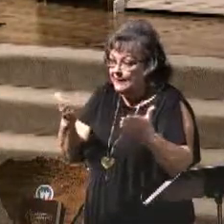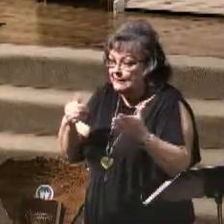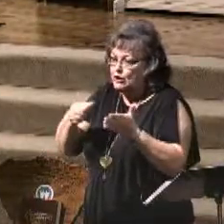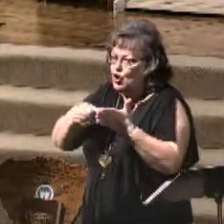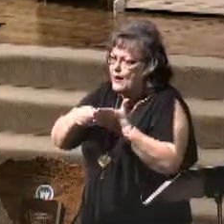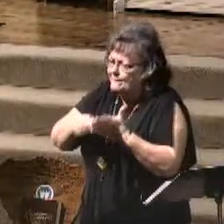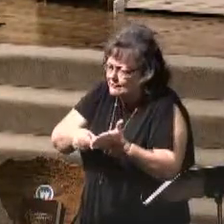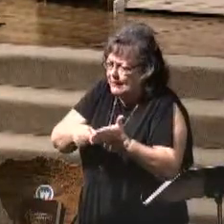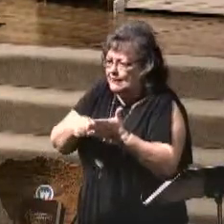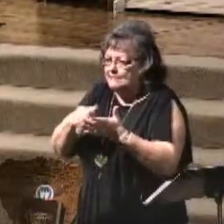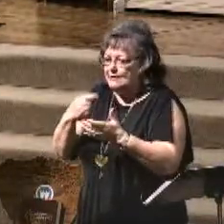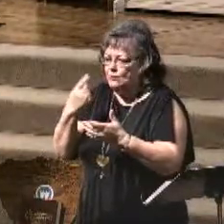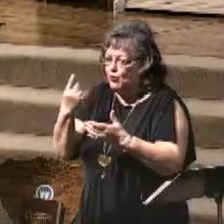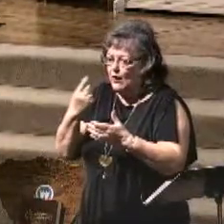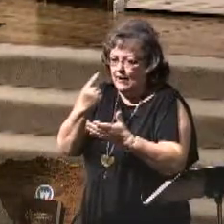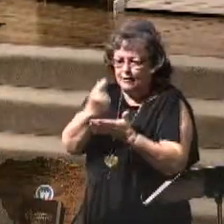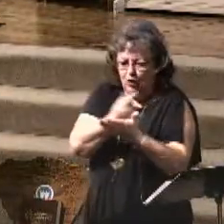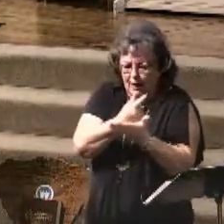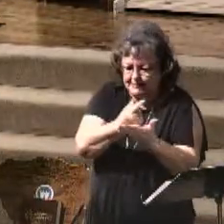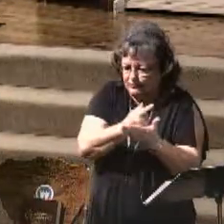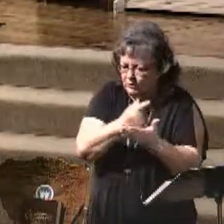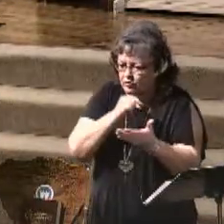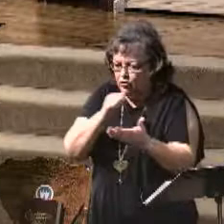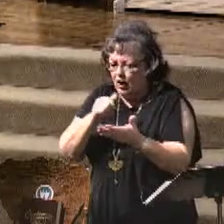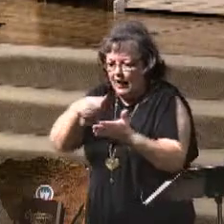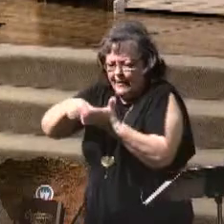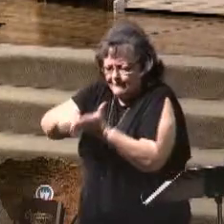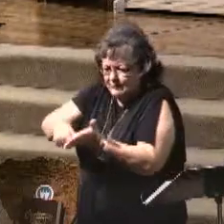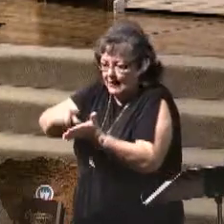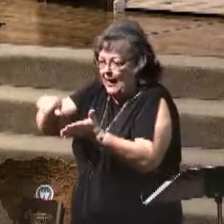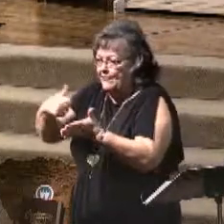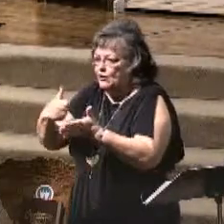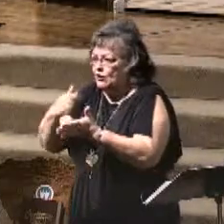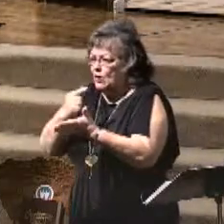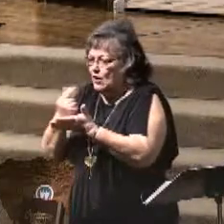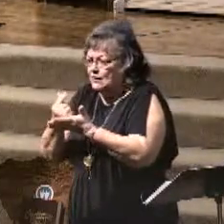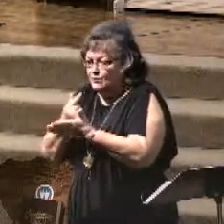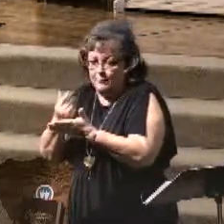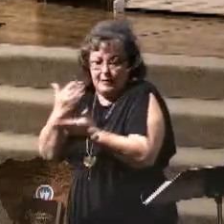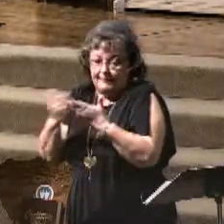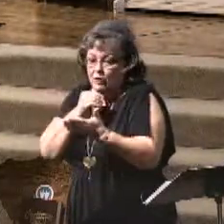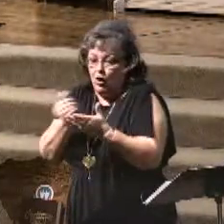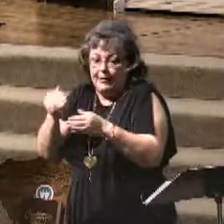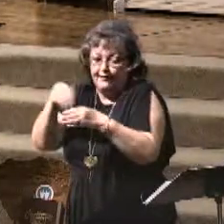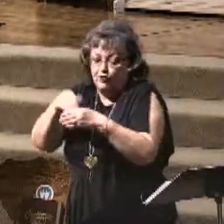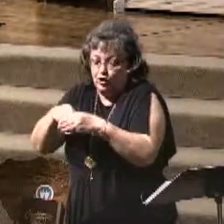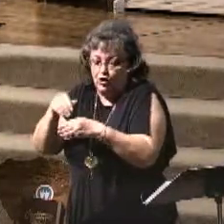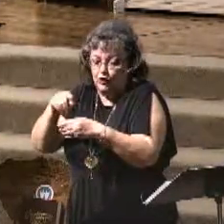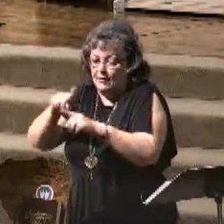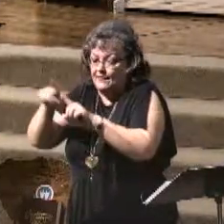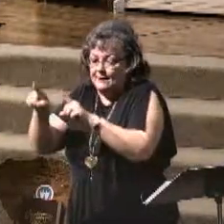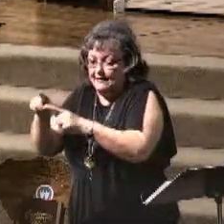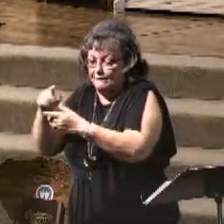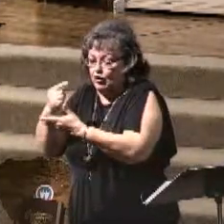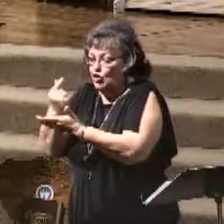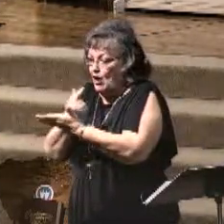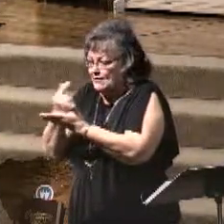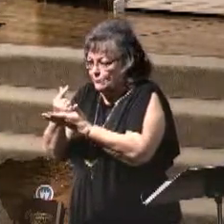in one Gospel that's not emphasized in another Gospel, and perhaps is not even included in another Gospel.